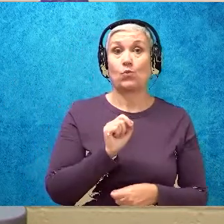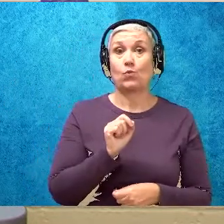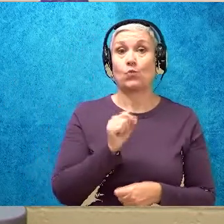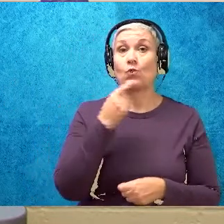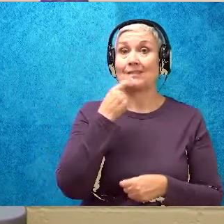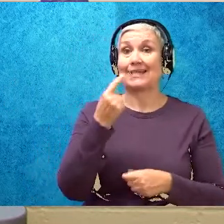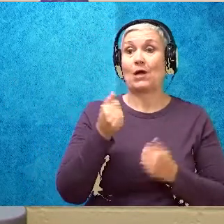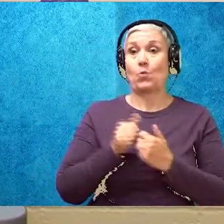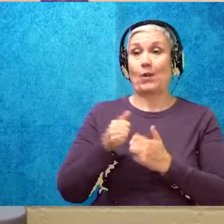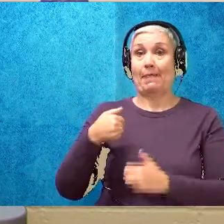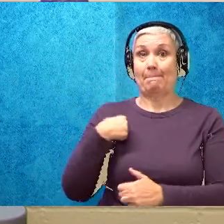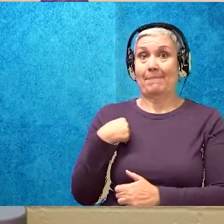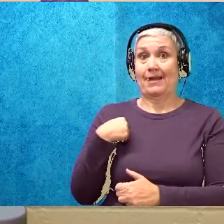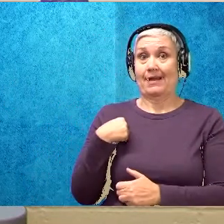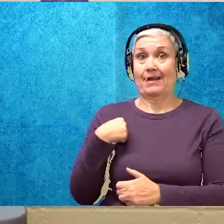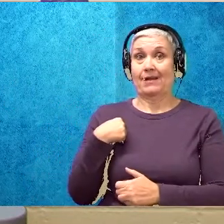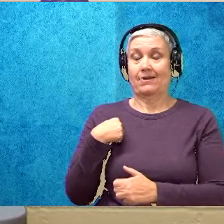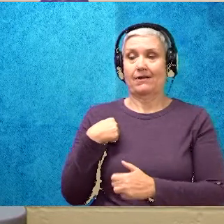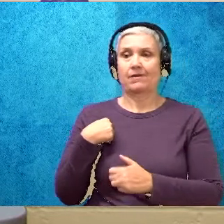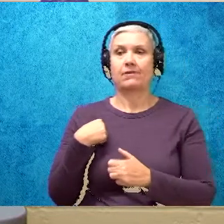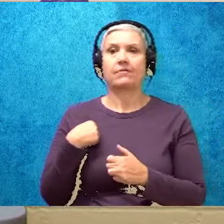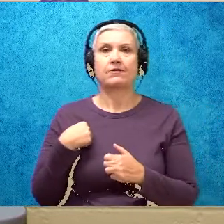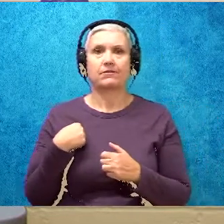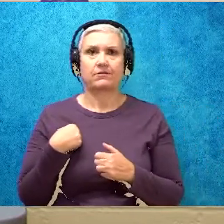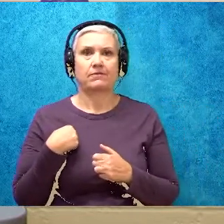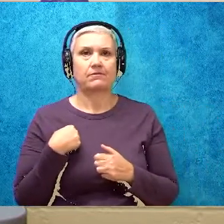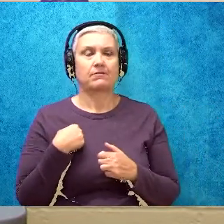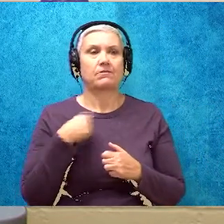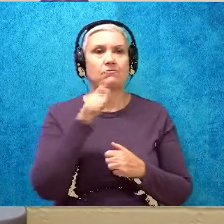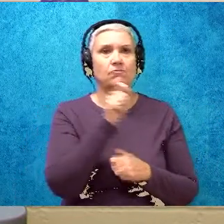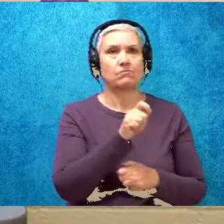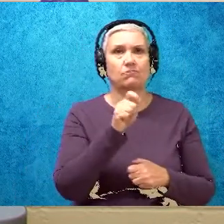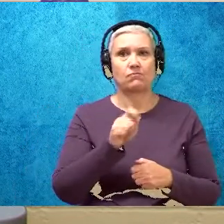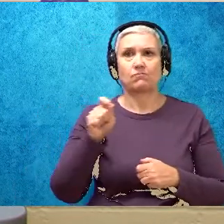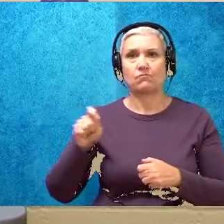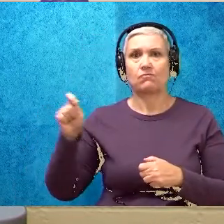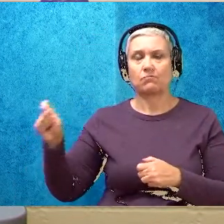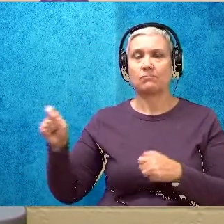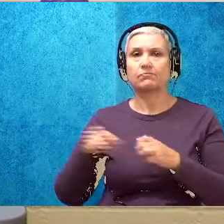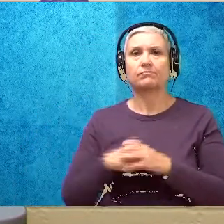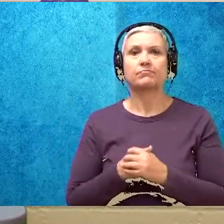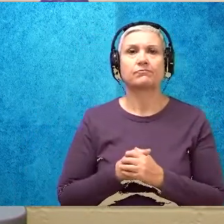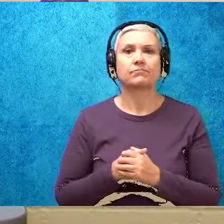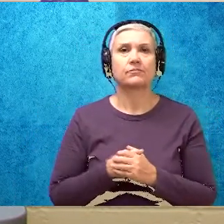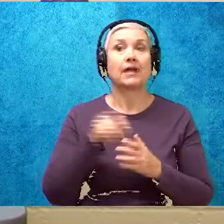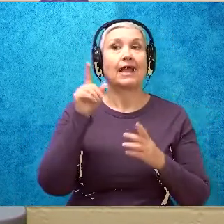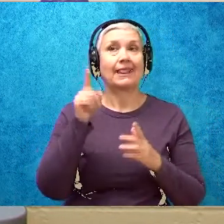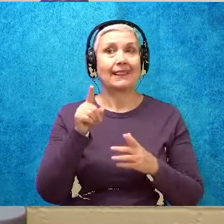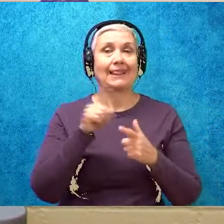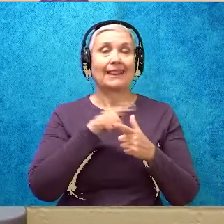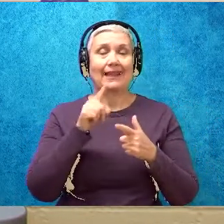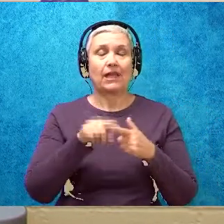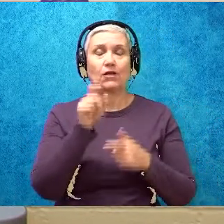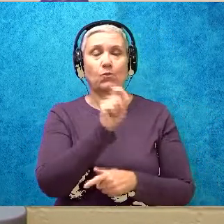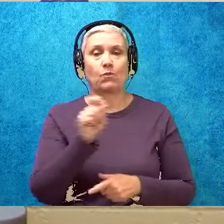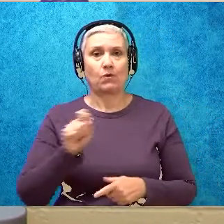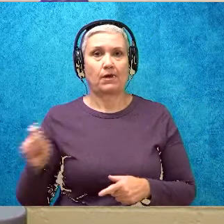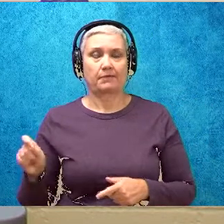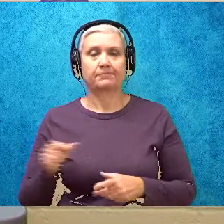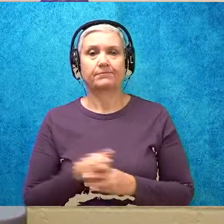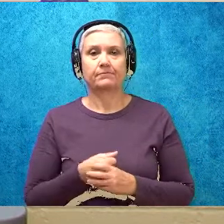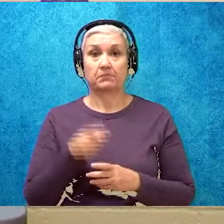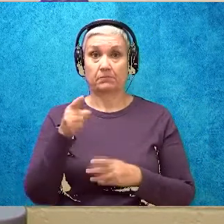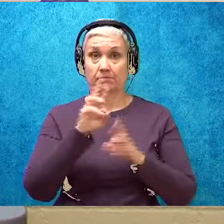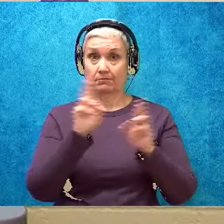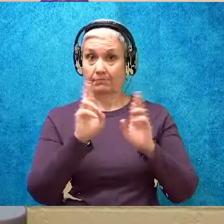with me, and then we're going to pound out the words in that sentence, and then you guys are going to write it. Do you think you're ready for